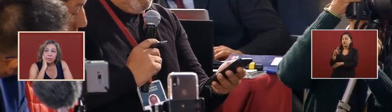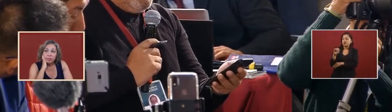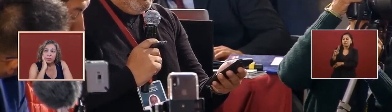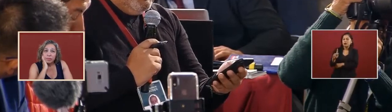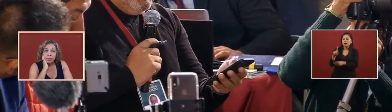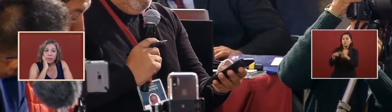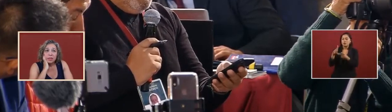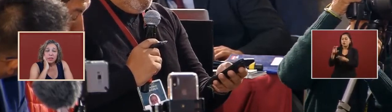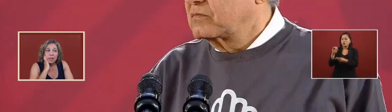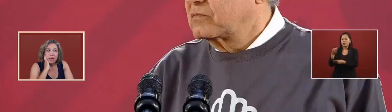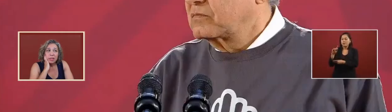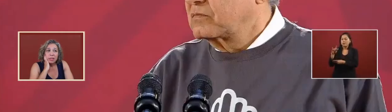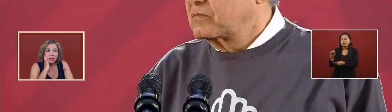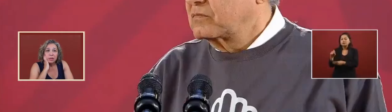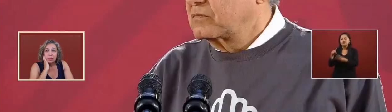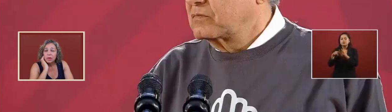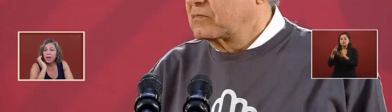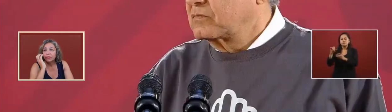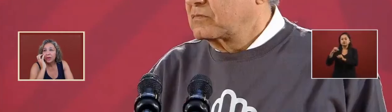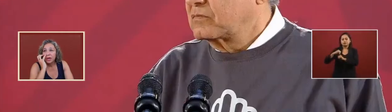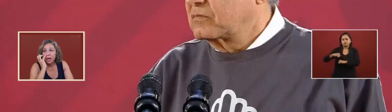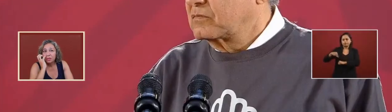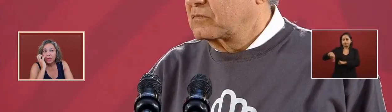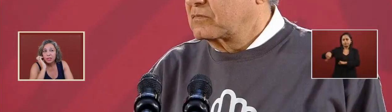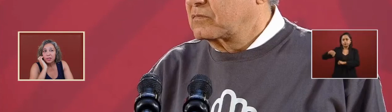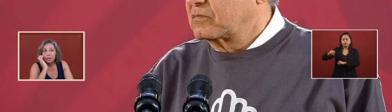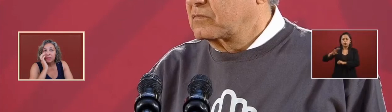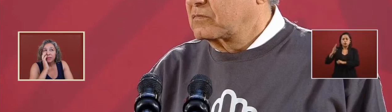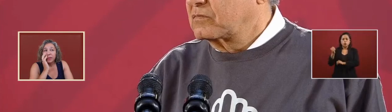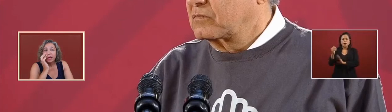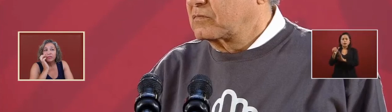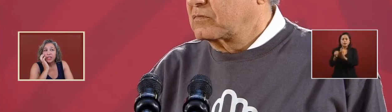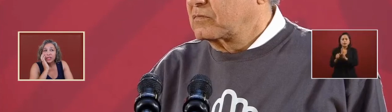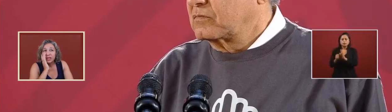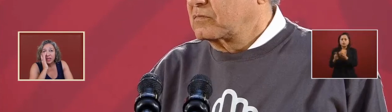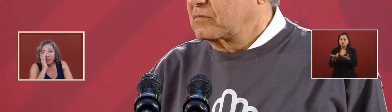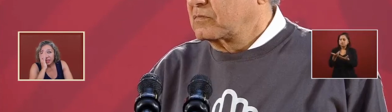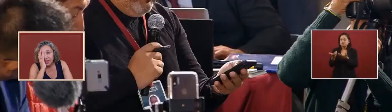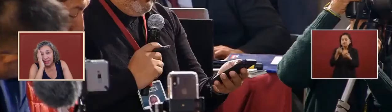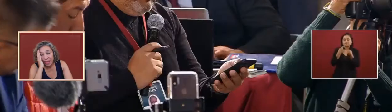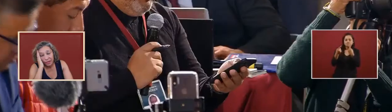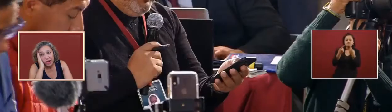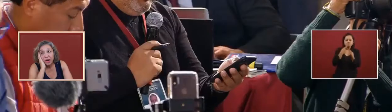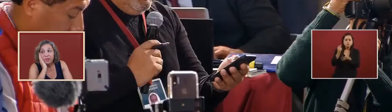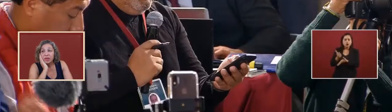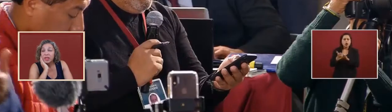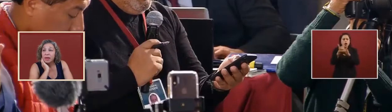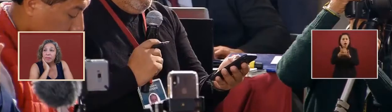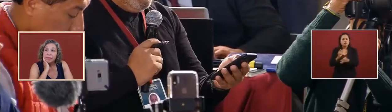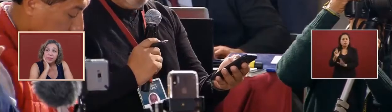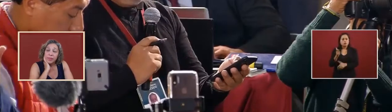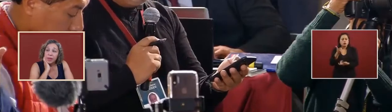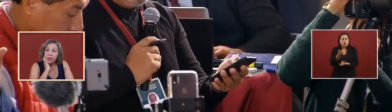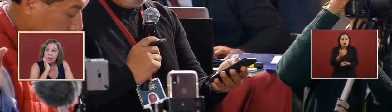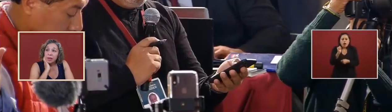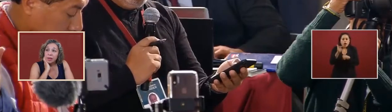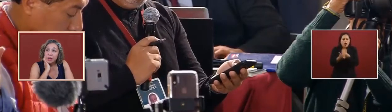orca they have to do after nine months of gestation they have not offered them